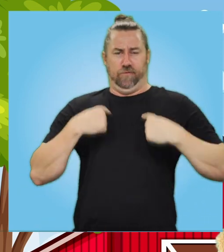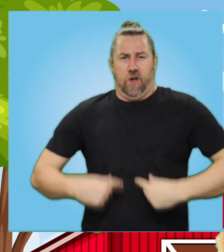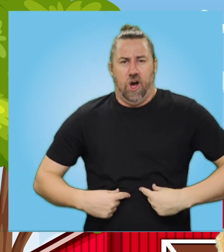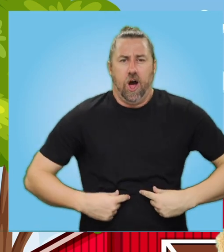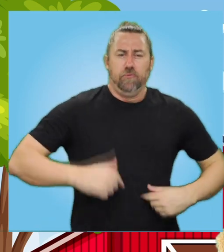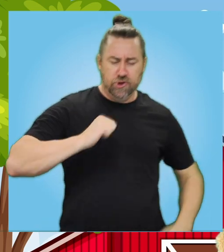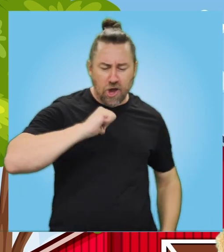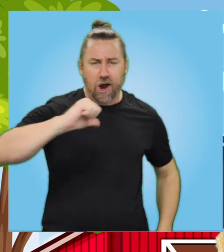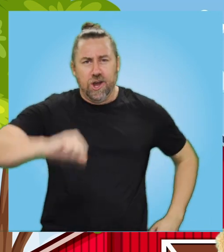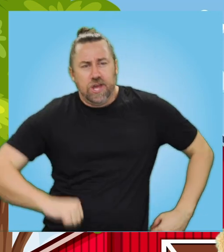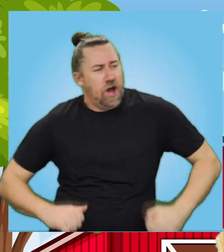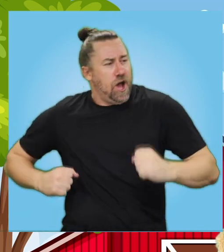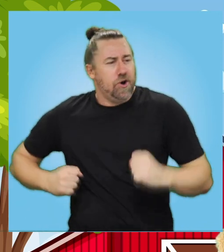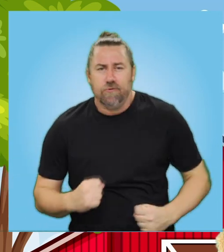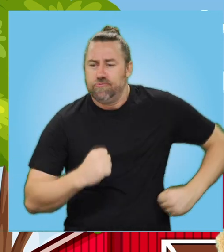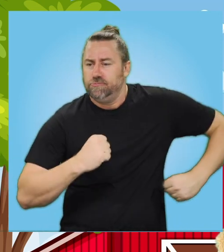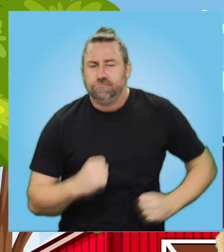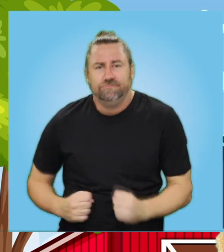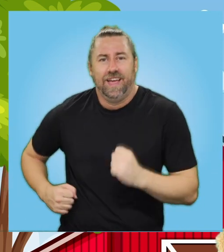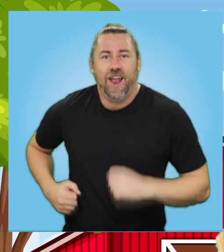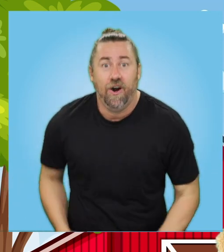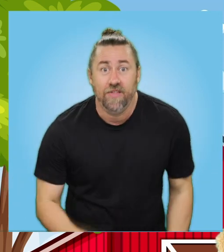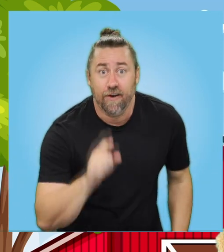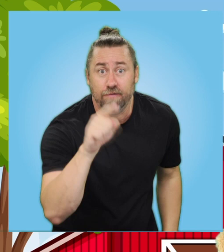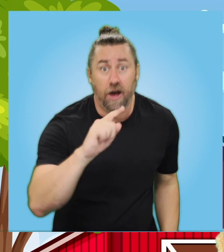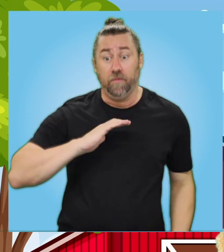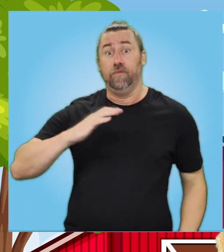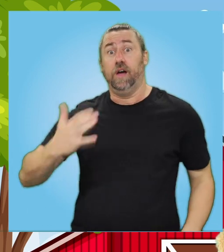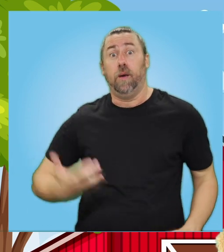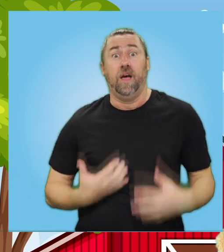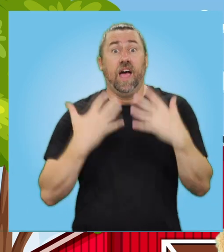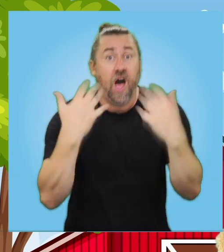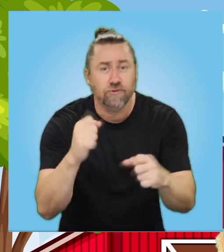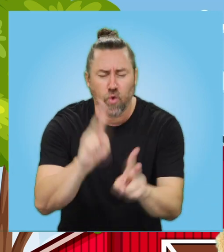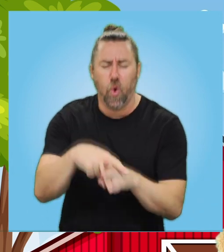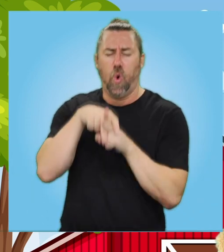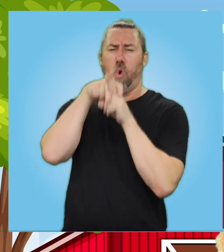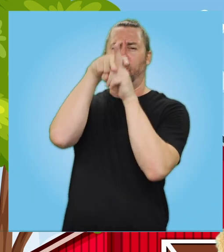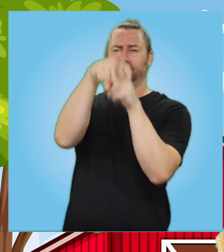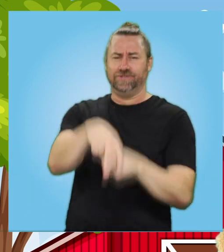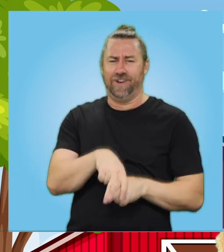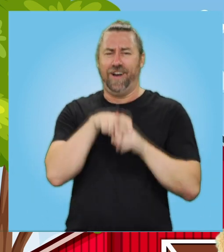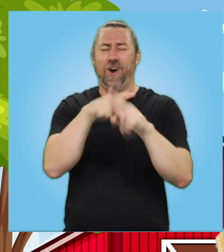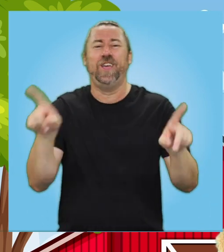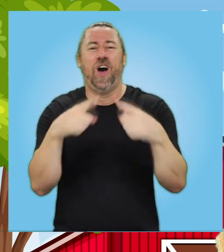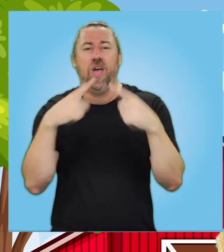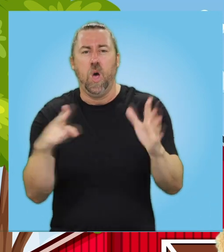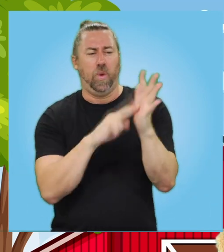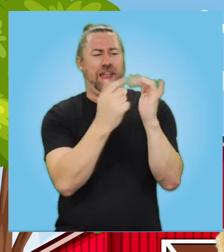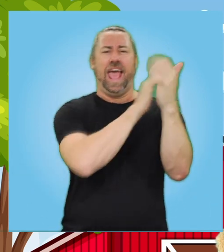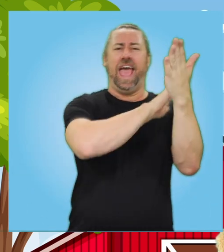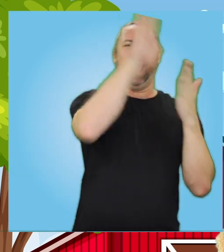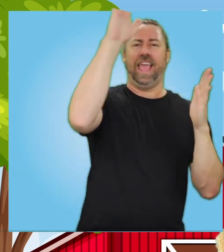had a farm, E-I-E-I-O. And on that farm he had a horse, E-I-E-I-O.